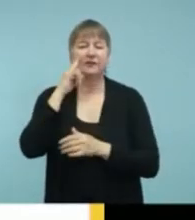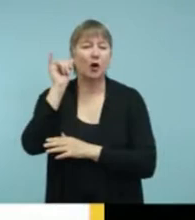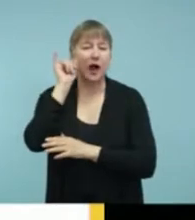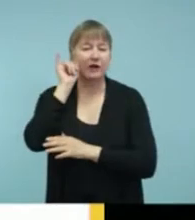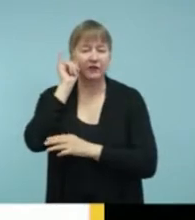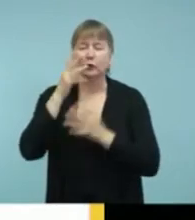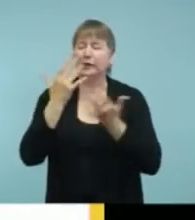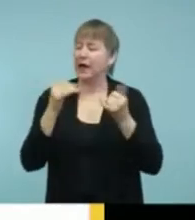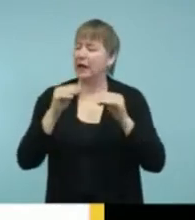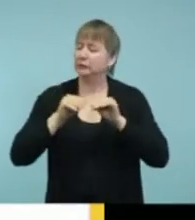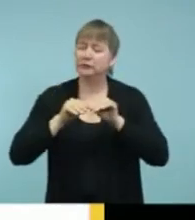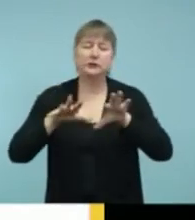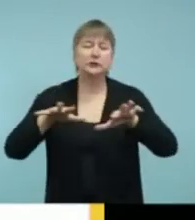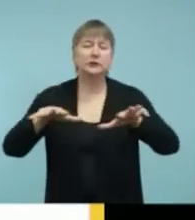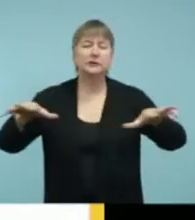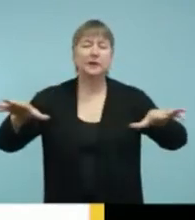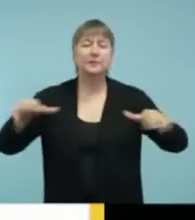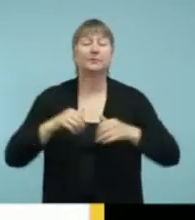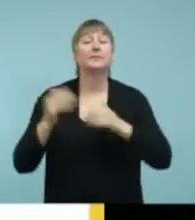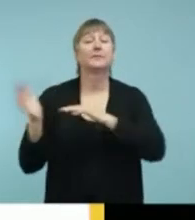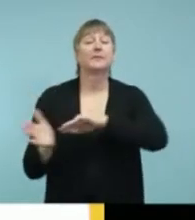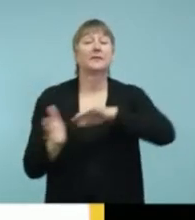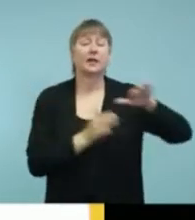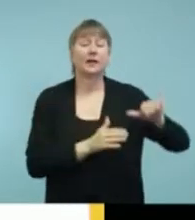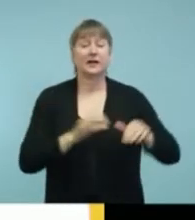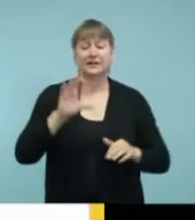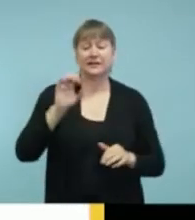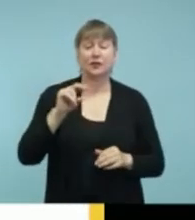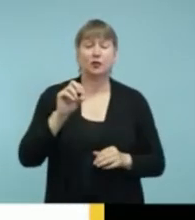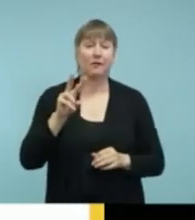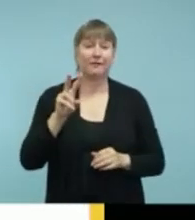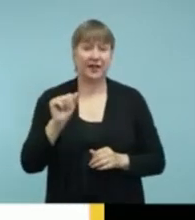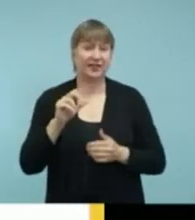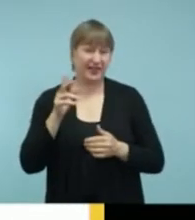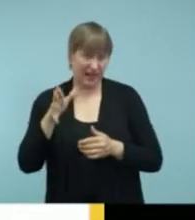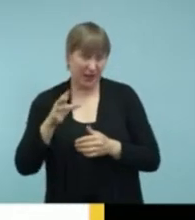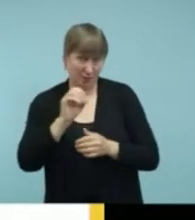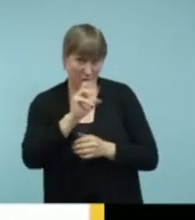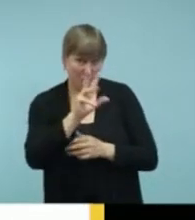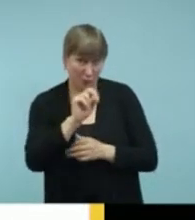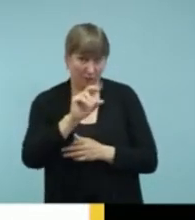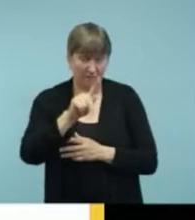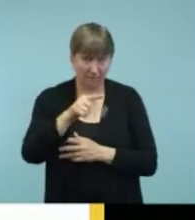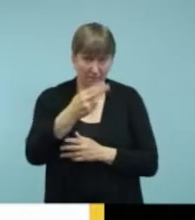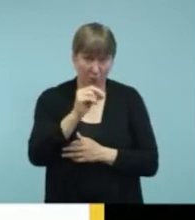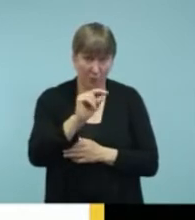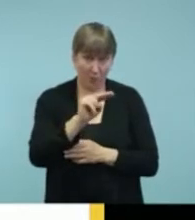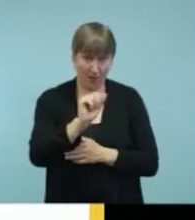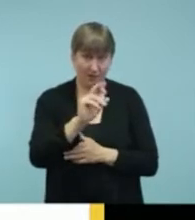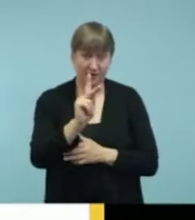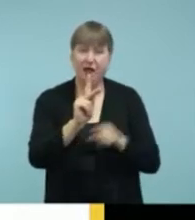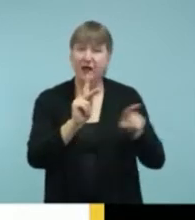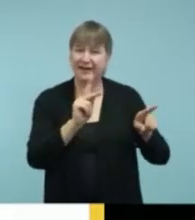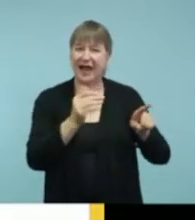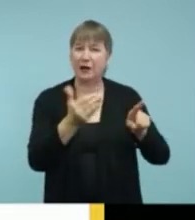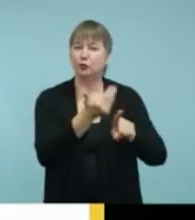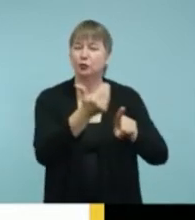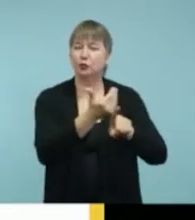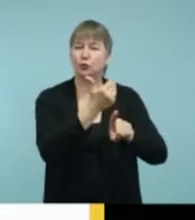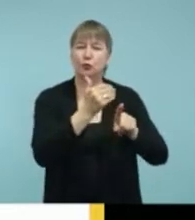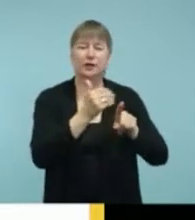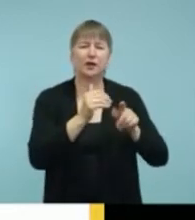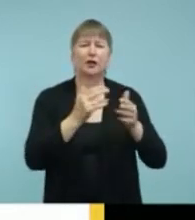which is the company that owns Phonak, they are coming out with something called this, they've come out with something called the Sword